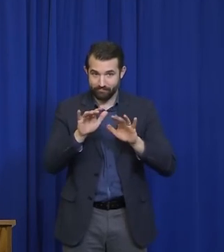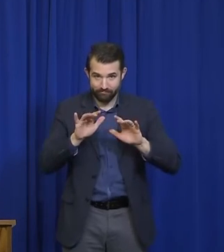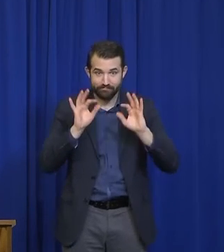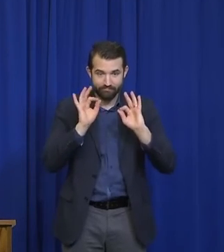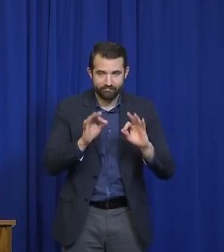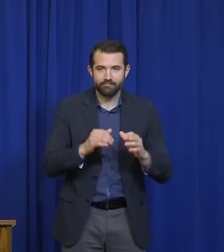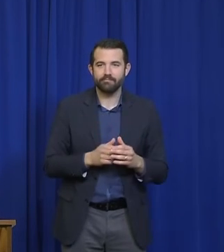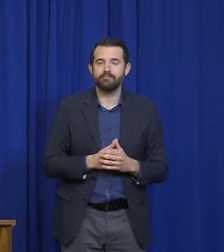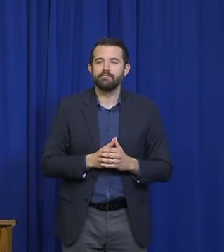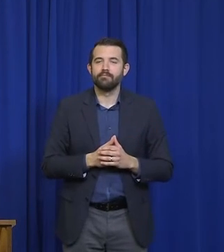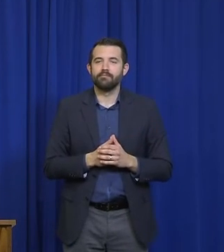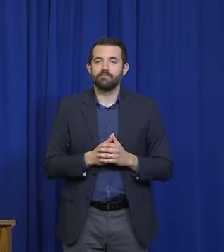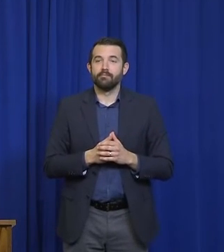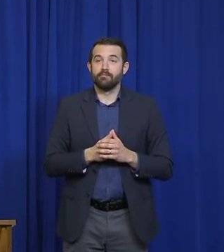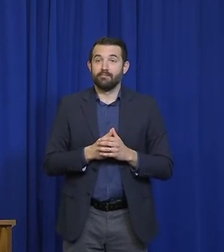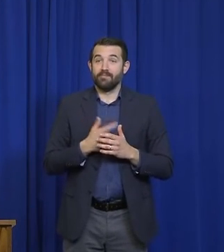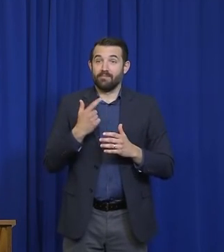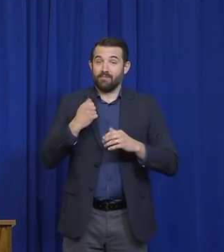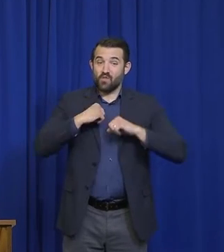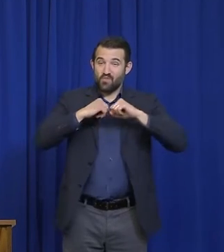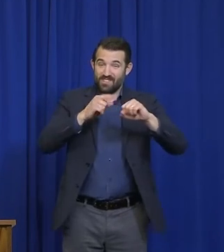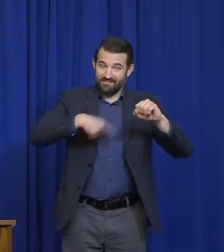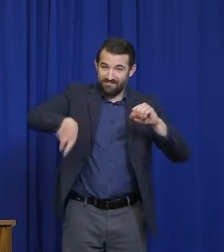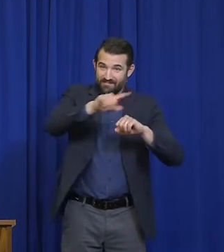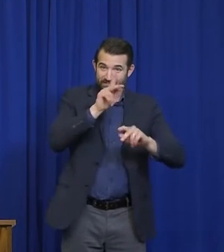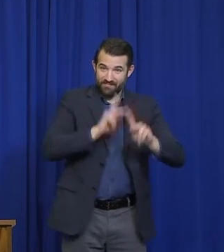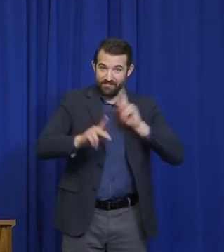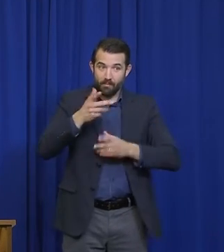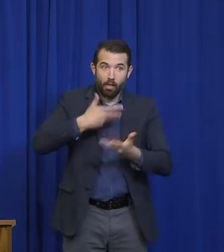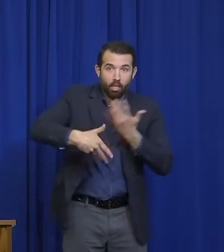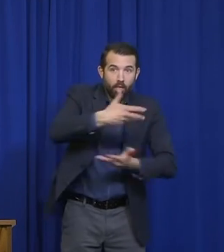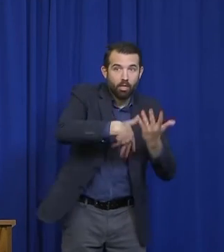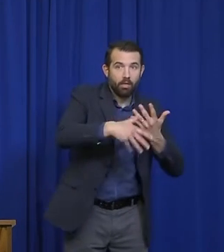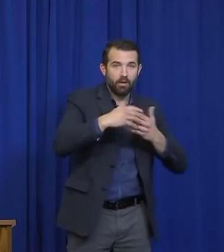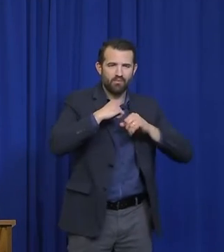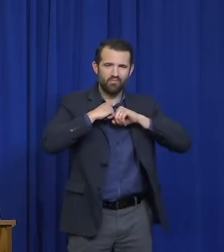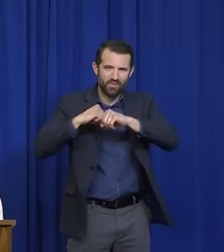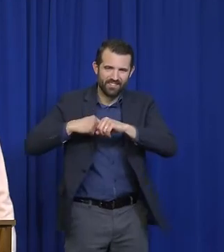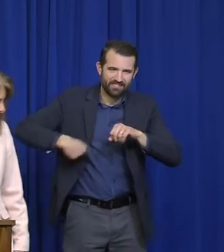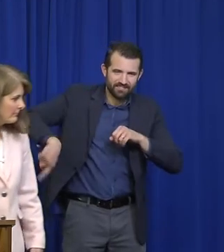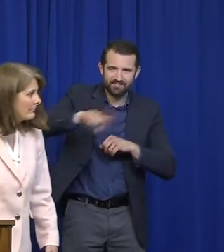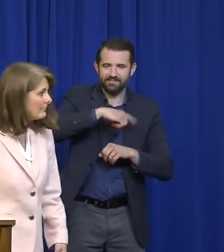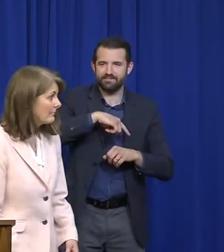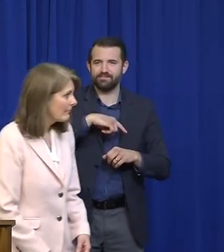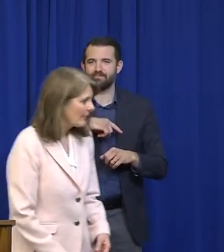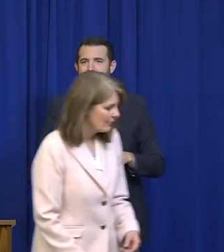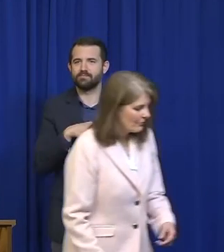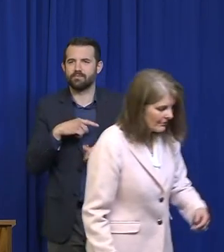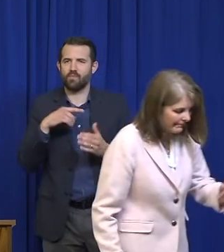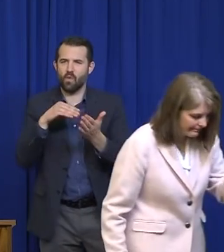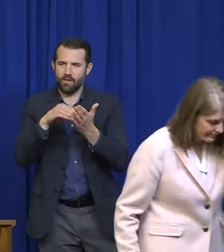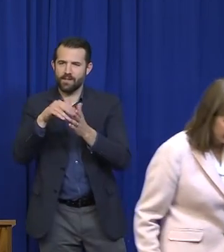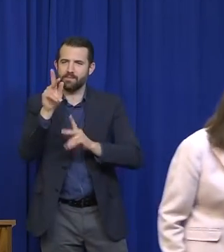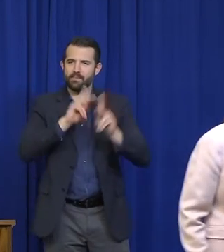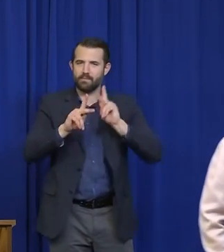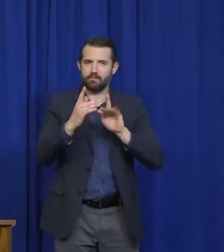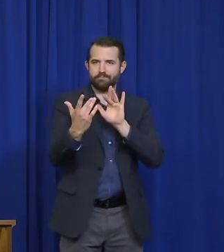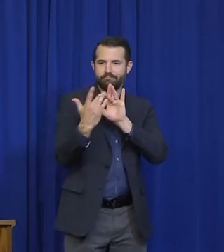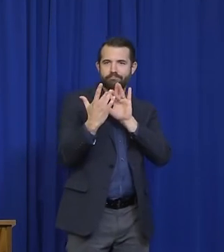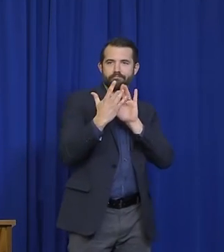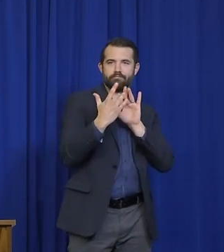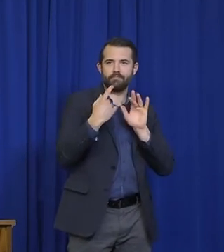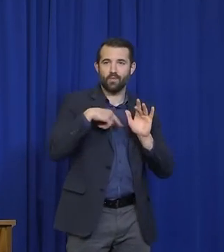they might come into contact with. So we've, you know, we've had calls, we've had concerns, and we take those concerns very